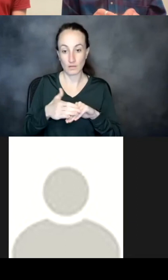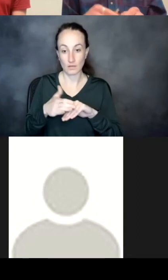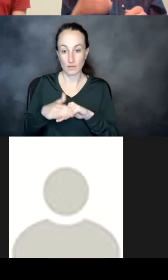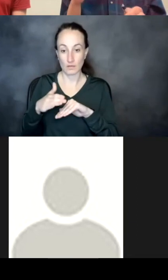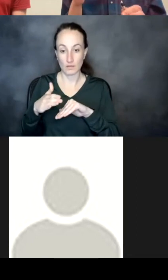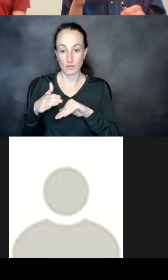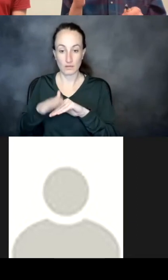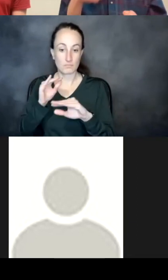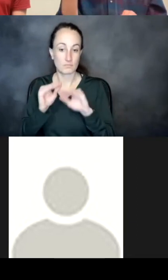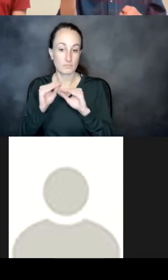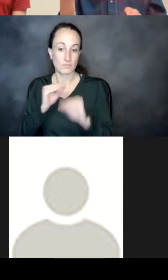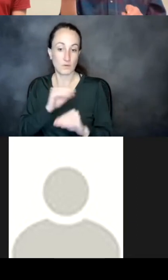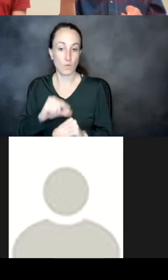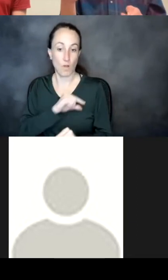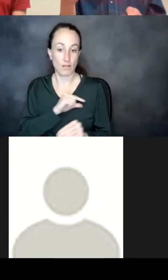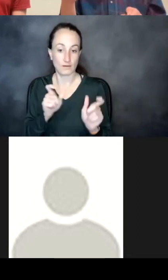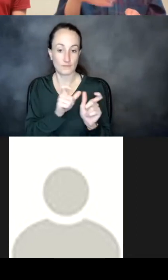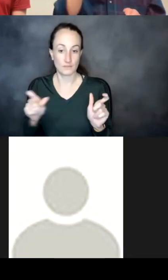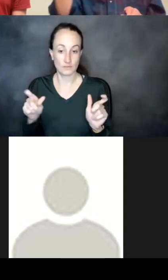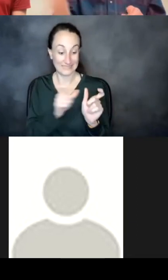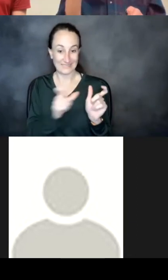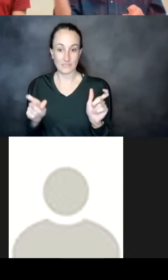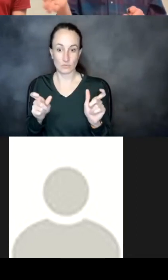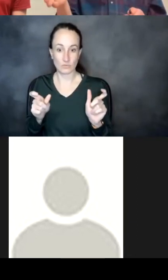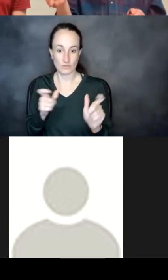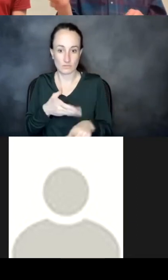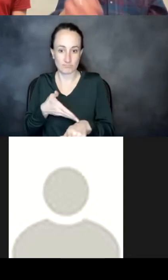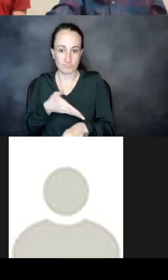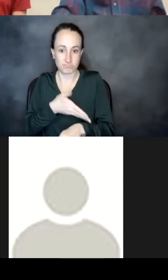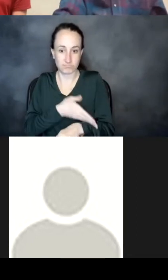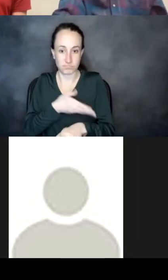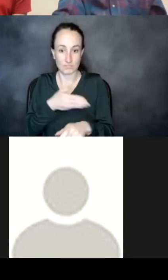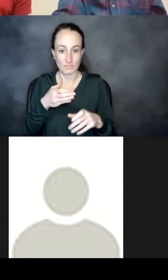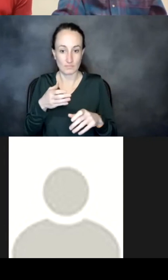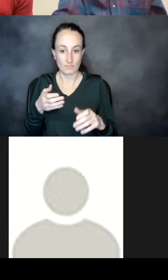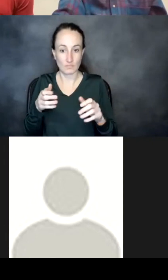sequence and the quality the sequence gets much better as you do more recycles